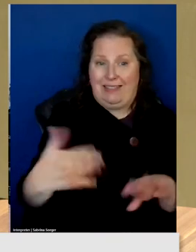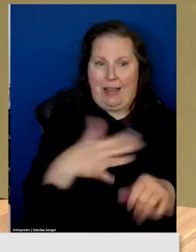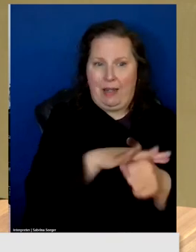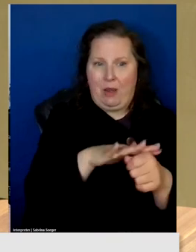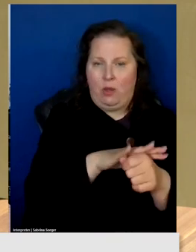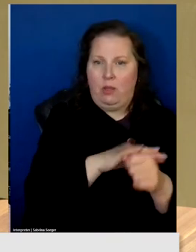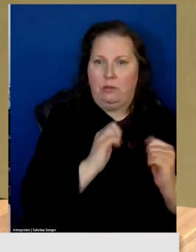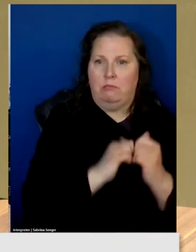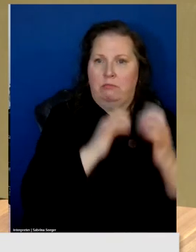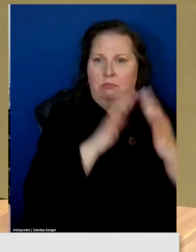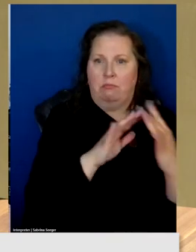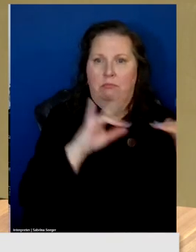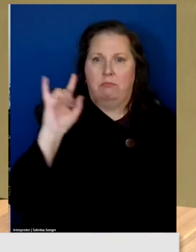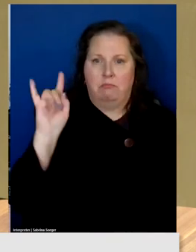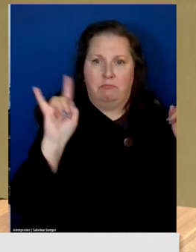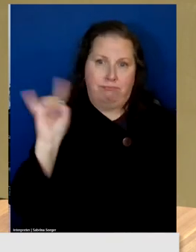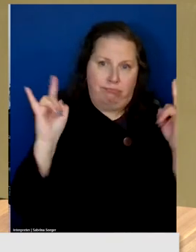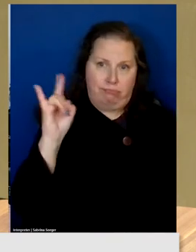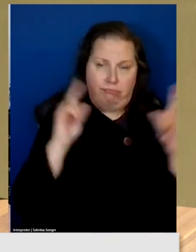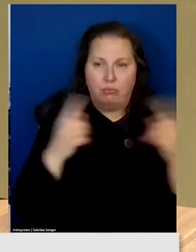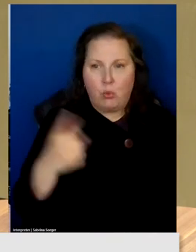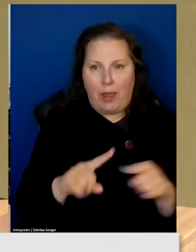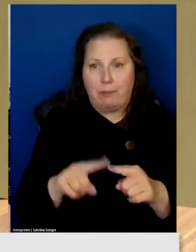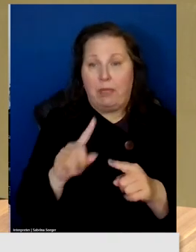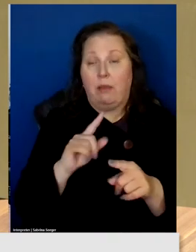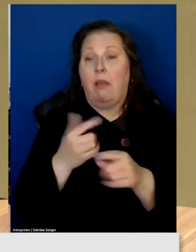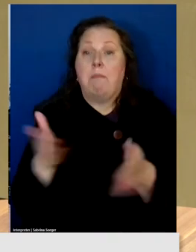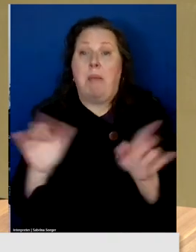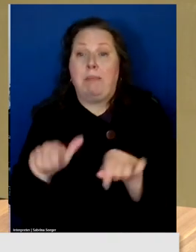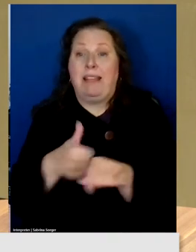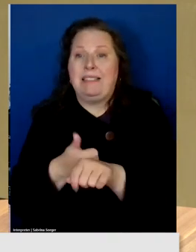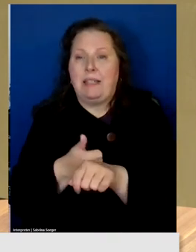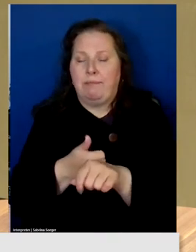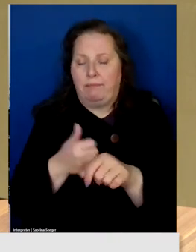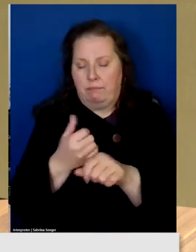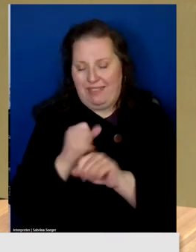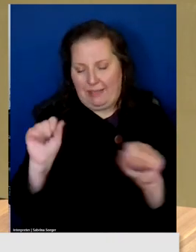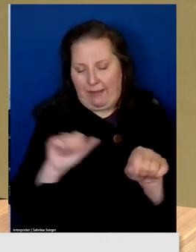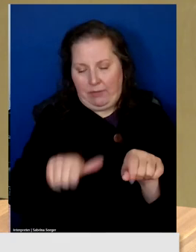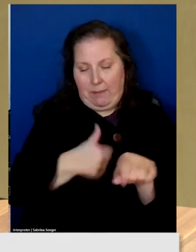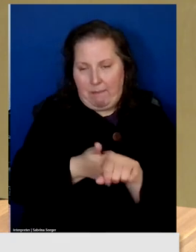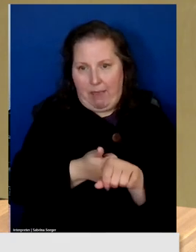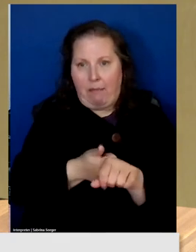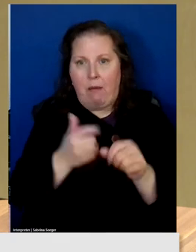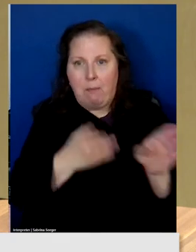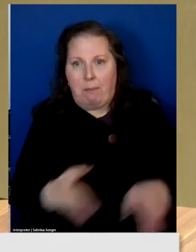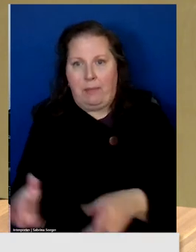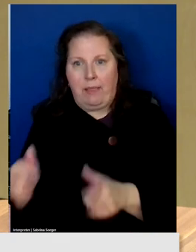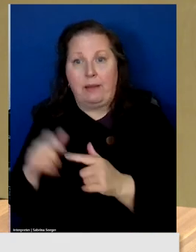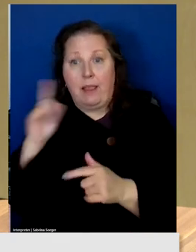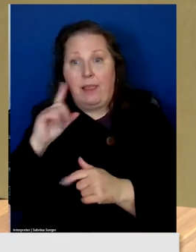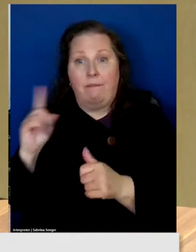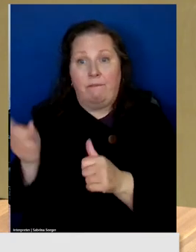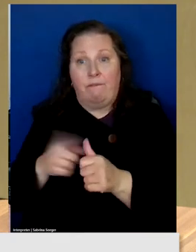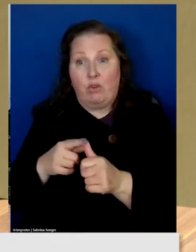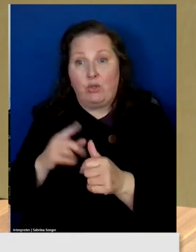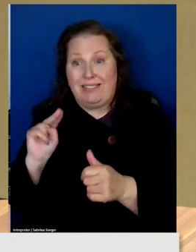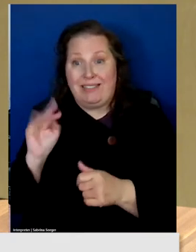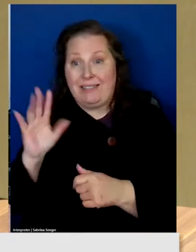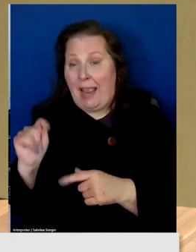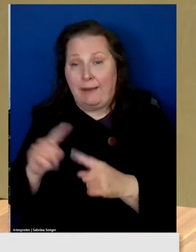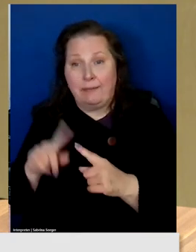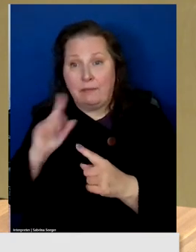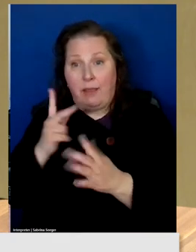uh, public safety failover. When fed first net fails again, we need a failure failures